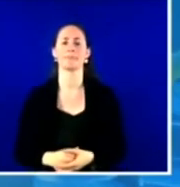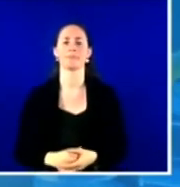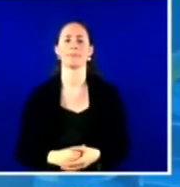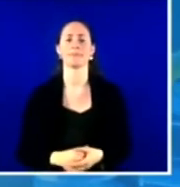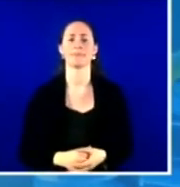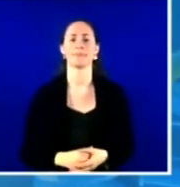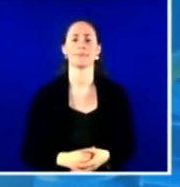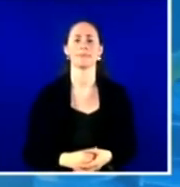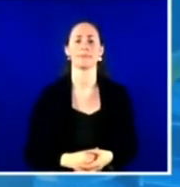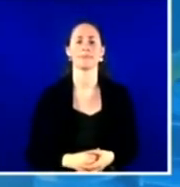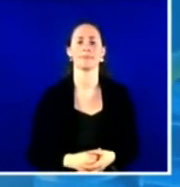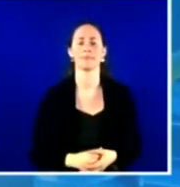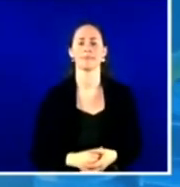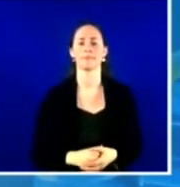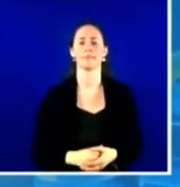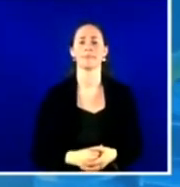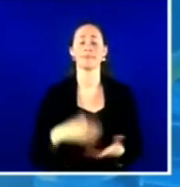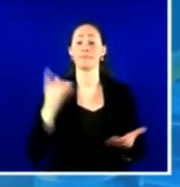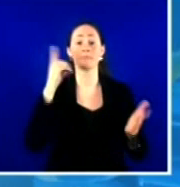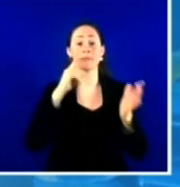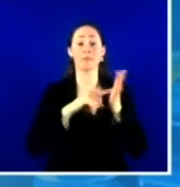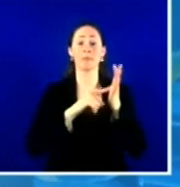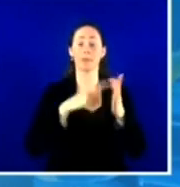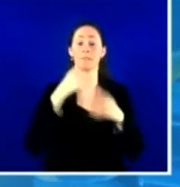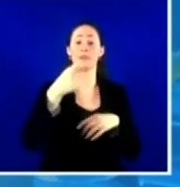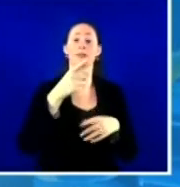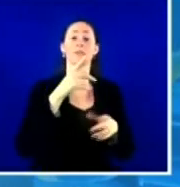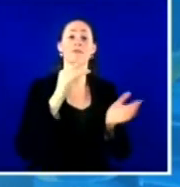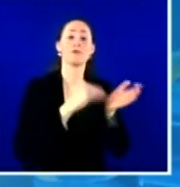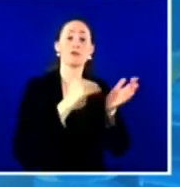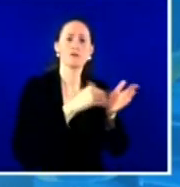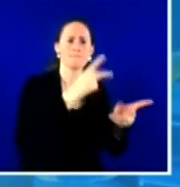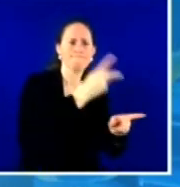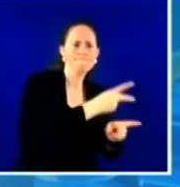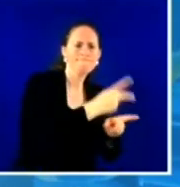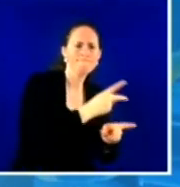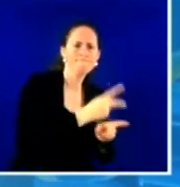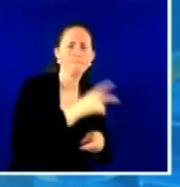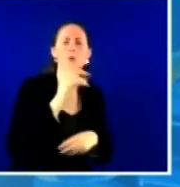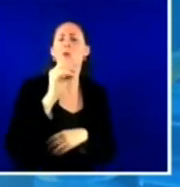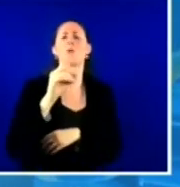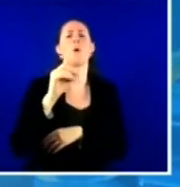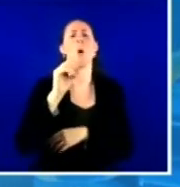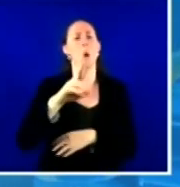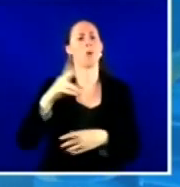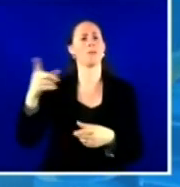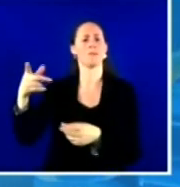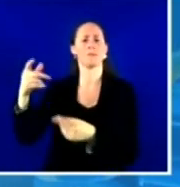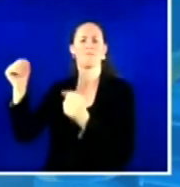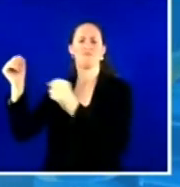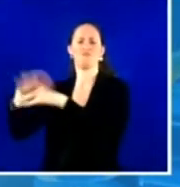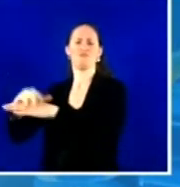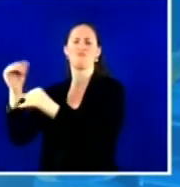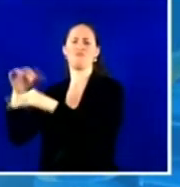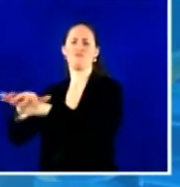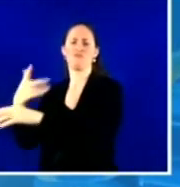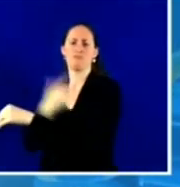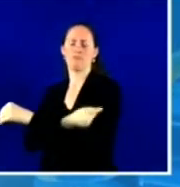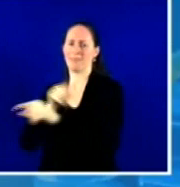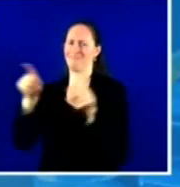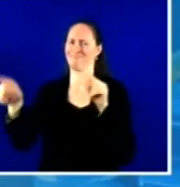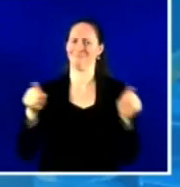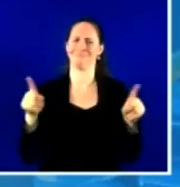now offer vaccines routinely in their practices without the expectation of rapid administration. You know,